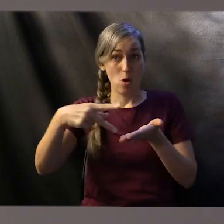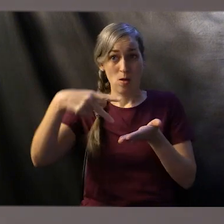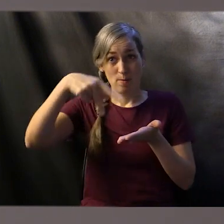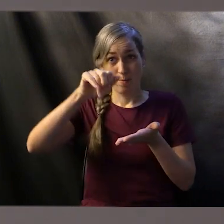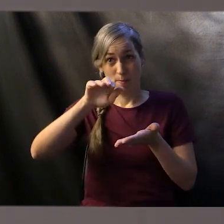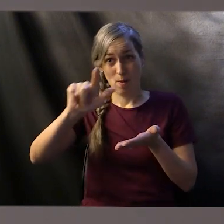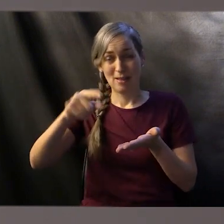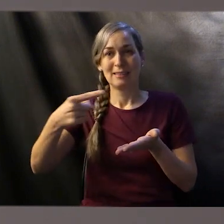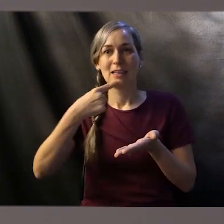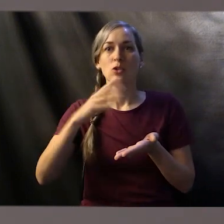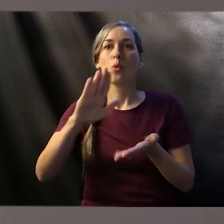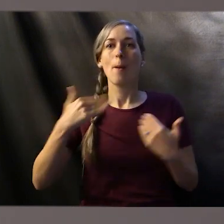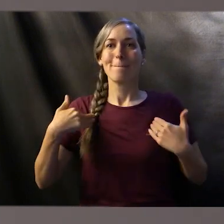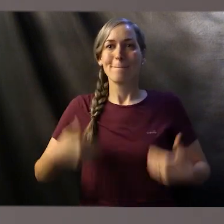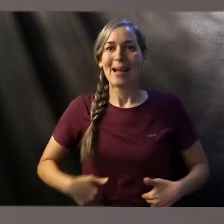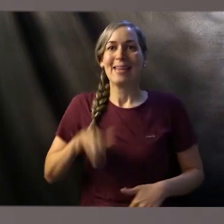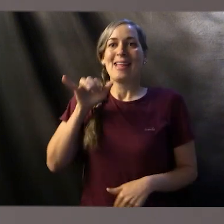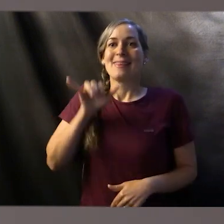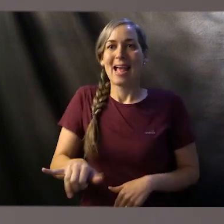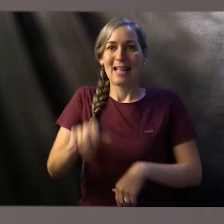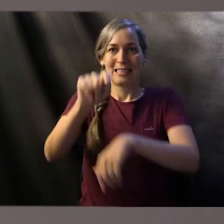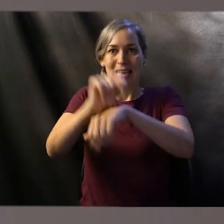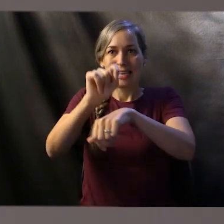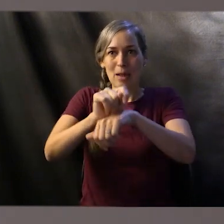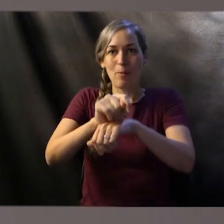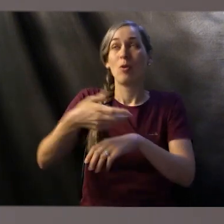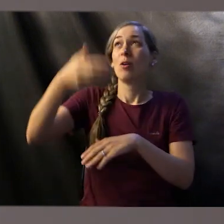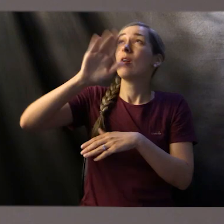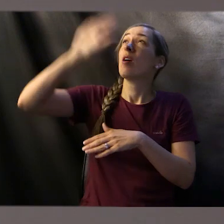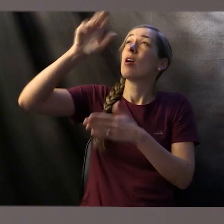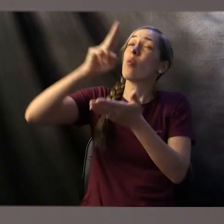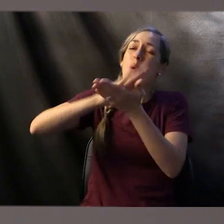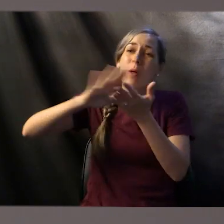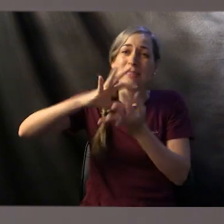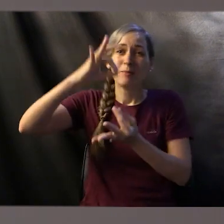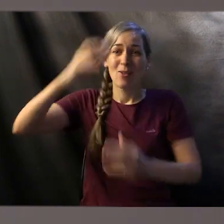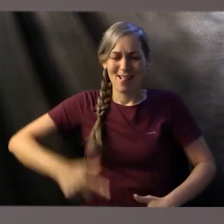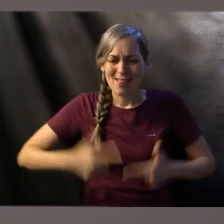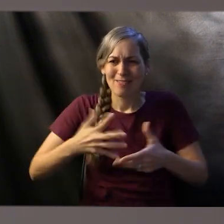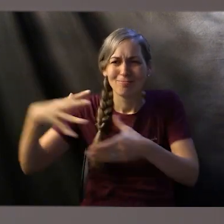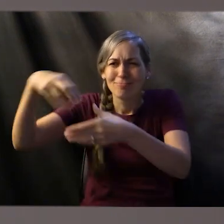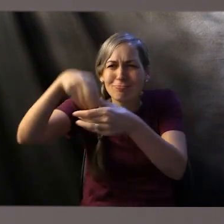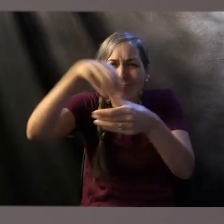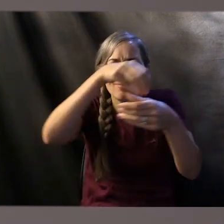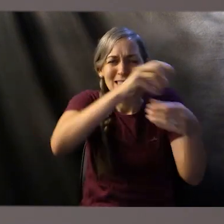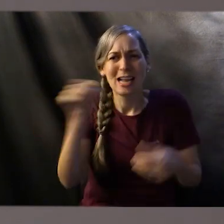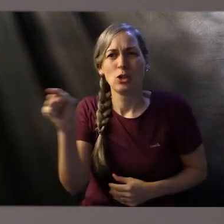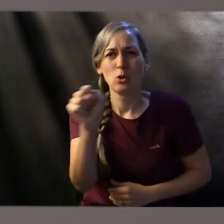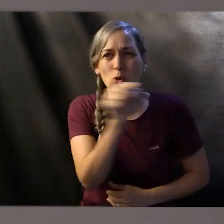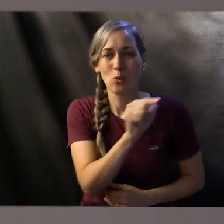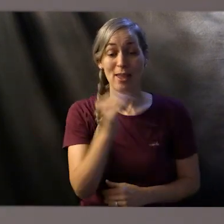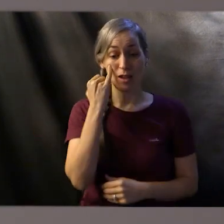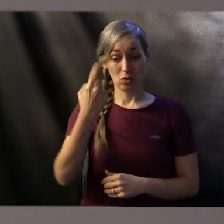body is a temple. He also states that God's Holy Spirit dwells inside you. So if you're a temple and